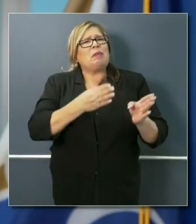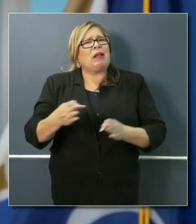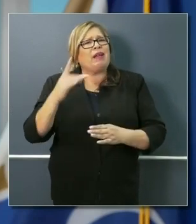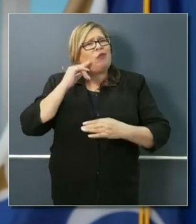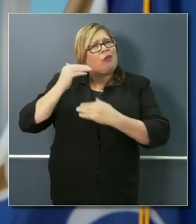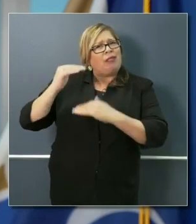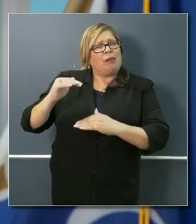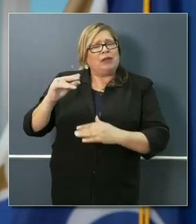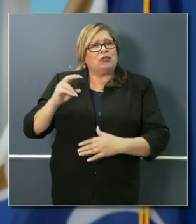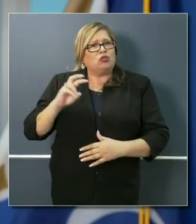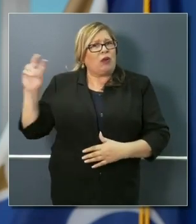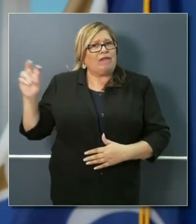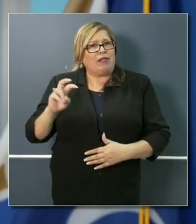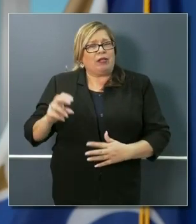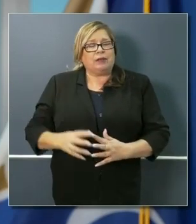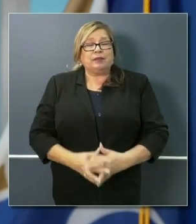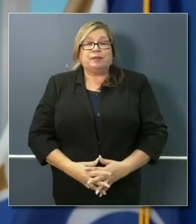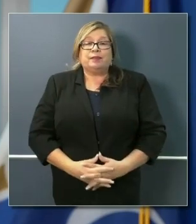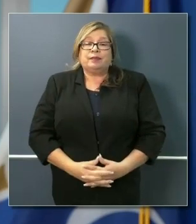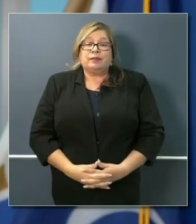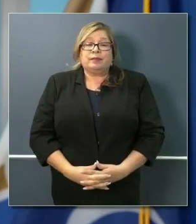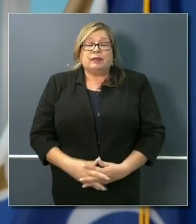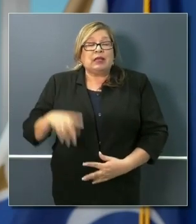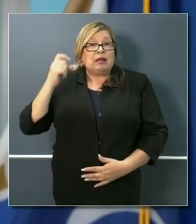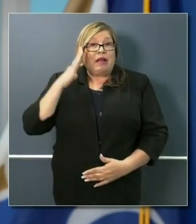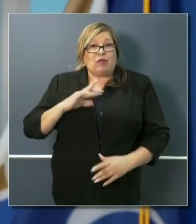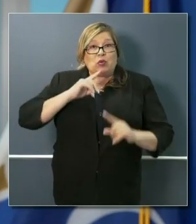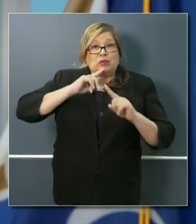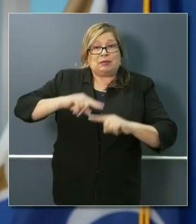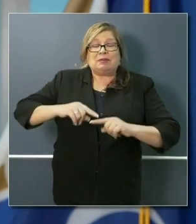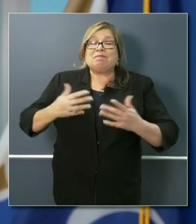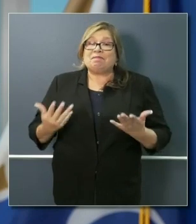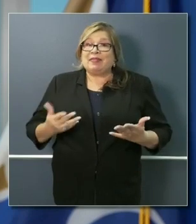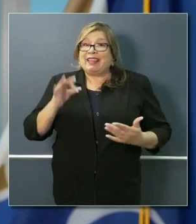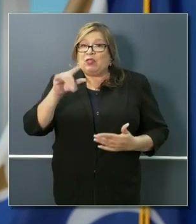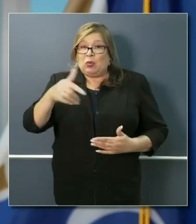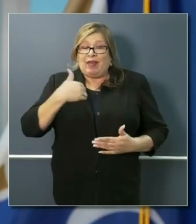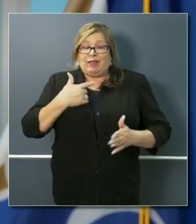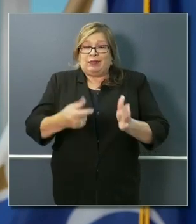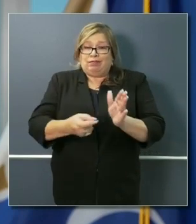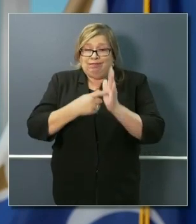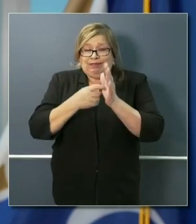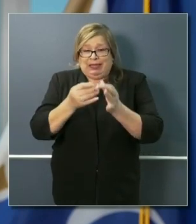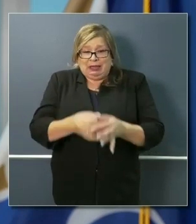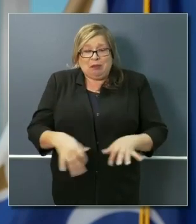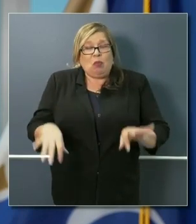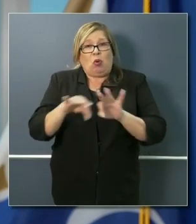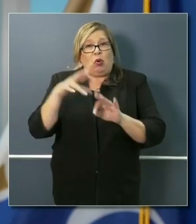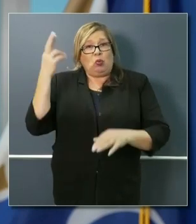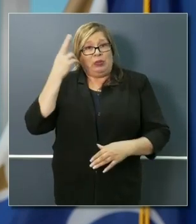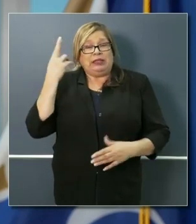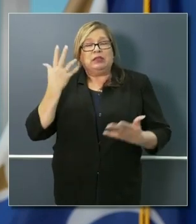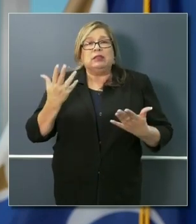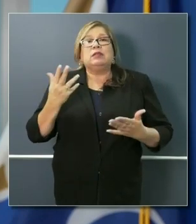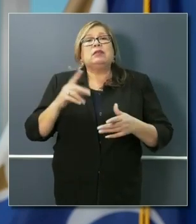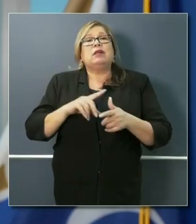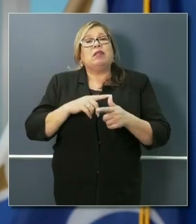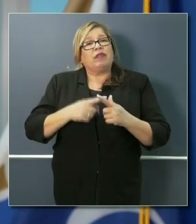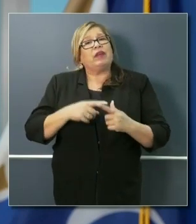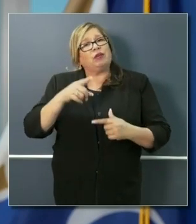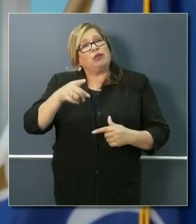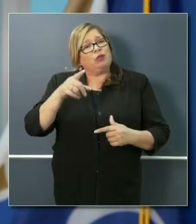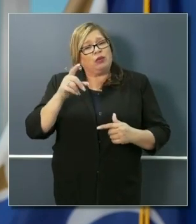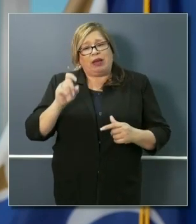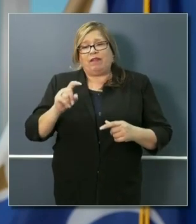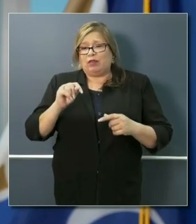Yeah, look, if someone travels for essential reasons into the state of California, they have to practice. You come